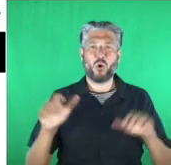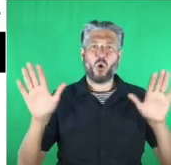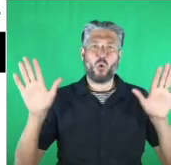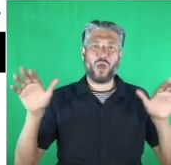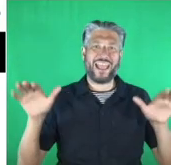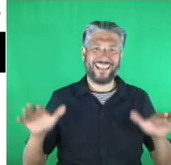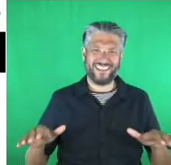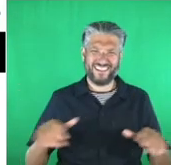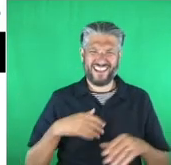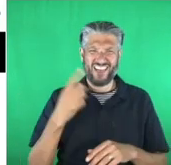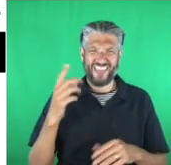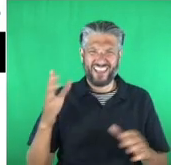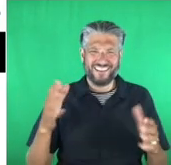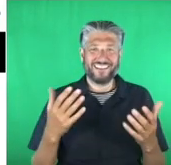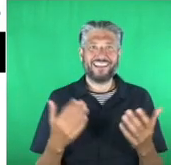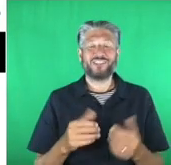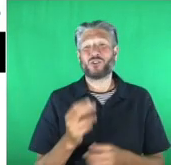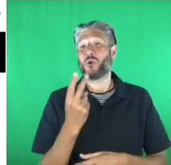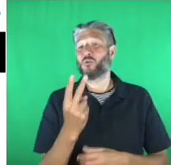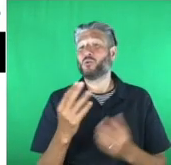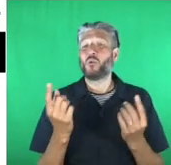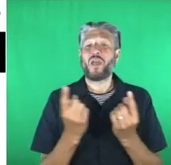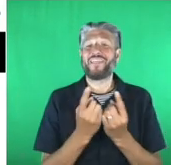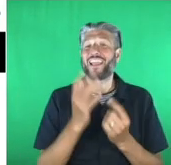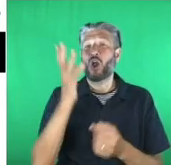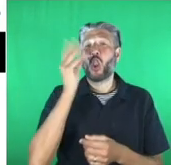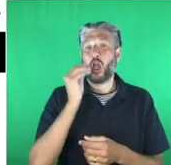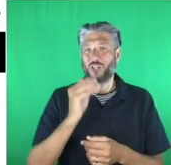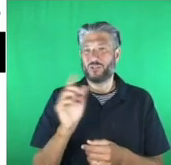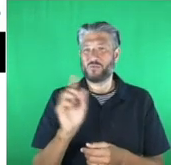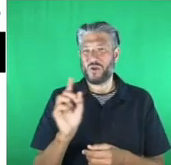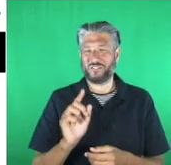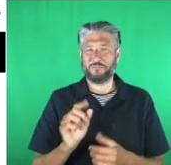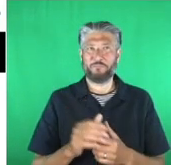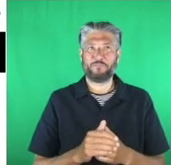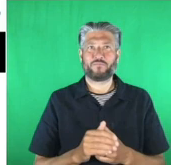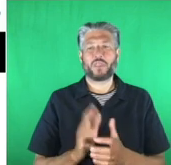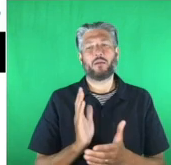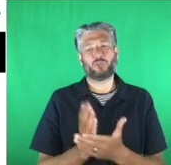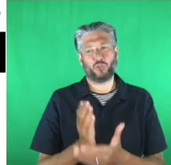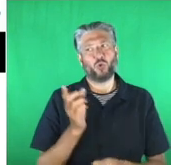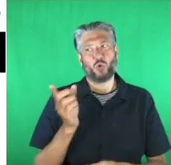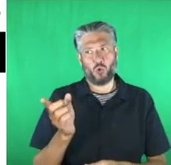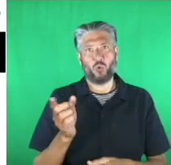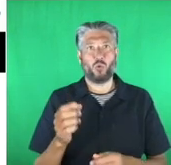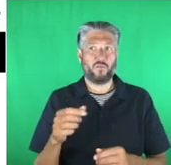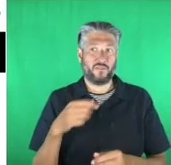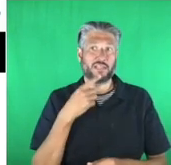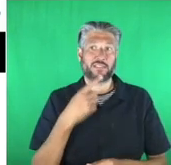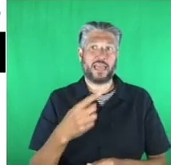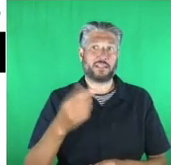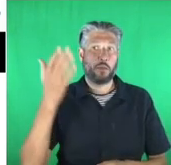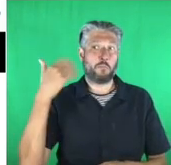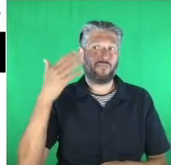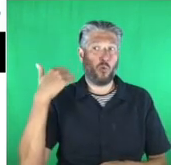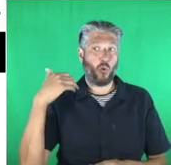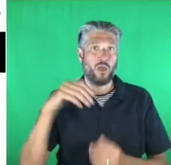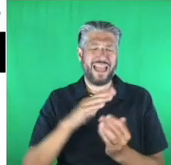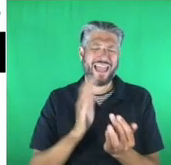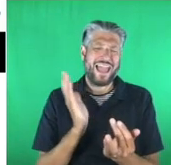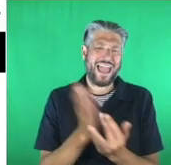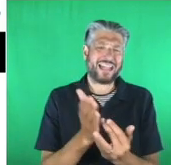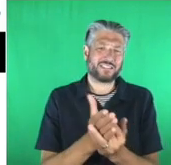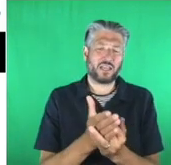we need to learn from this. And, you know, as I'm sure you have said in the past, accessibility is a journey.